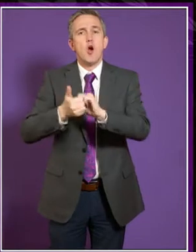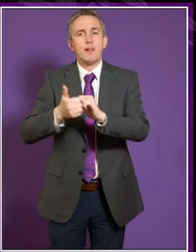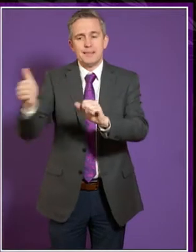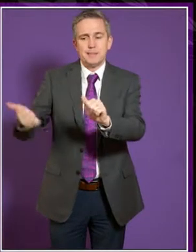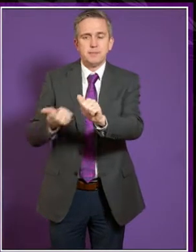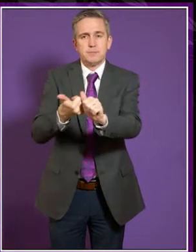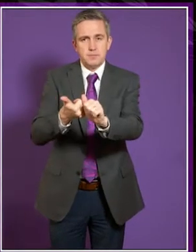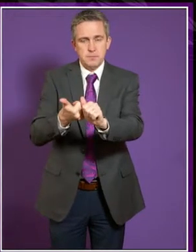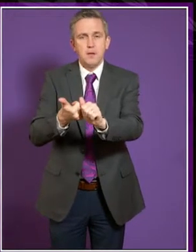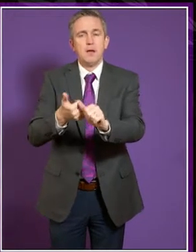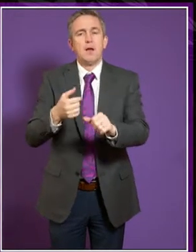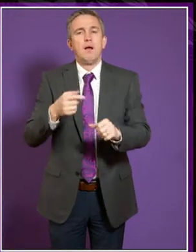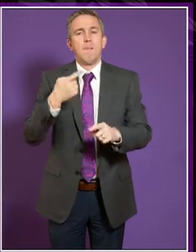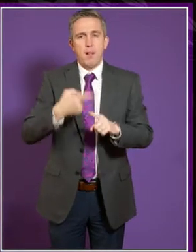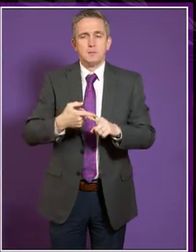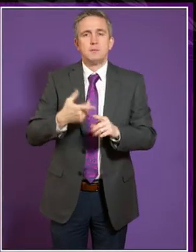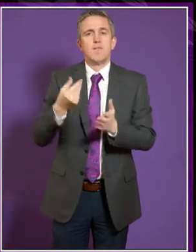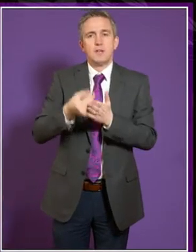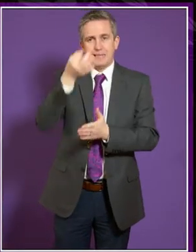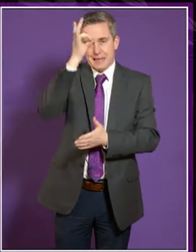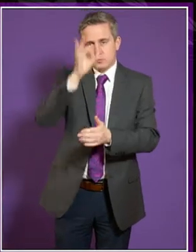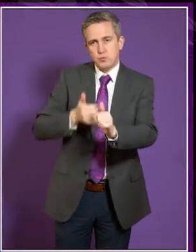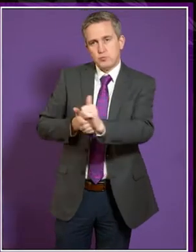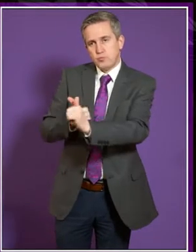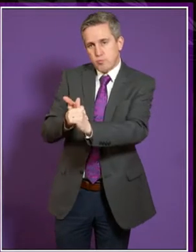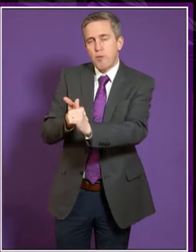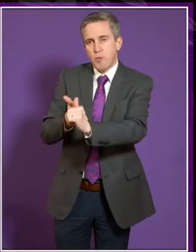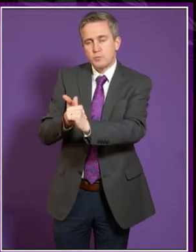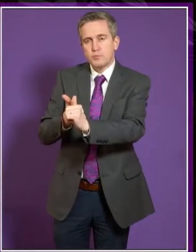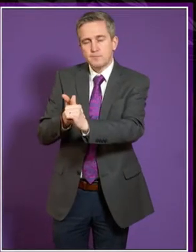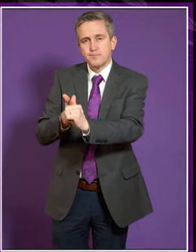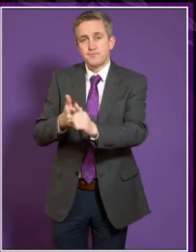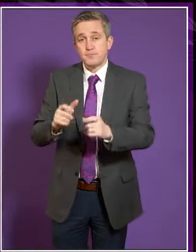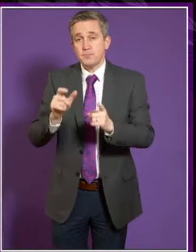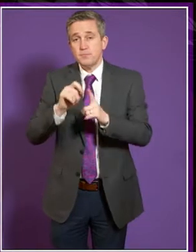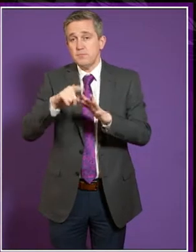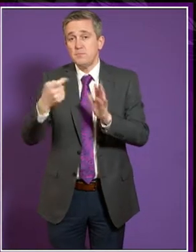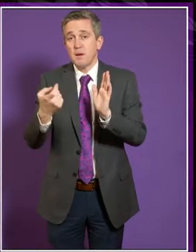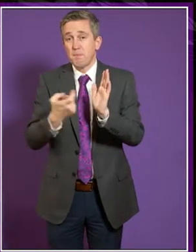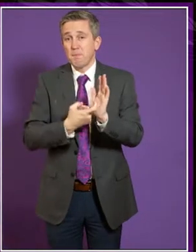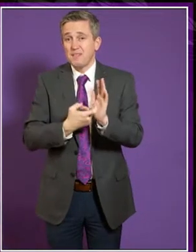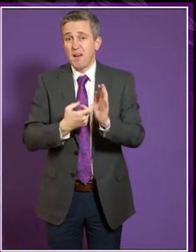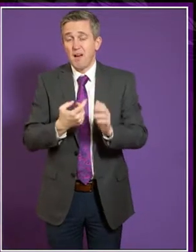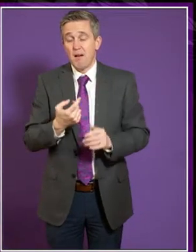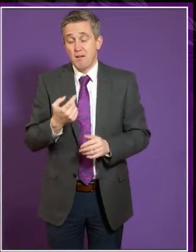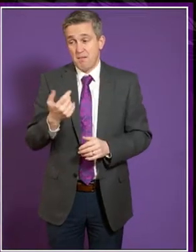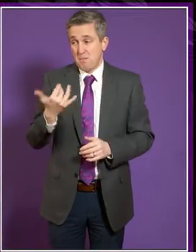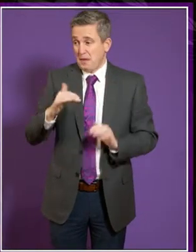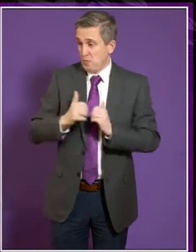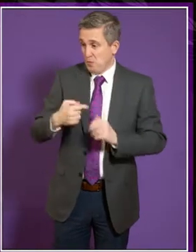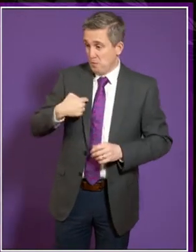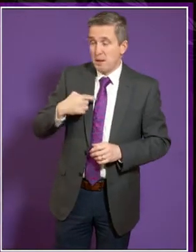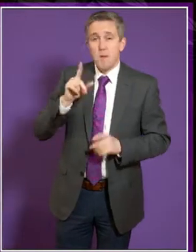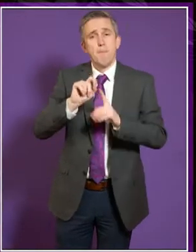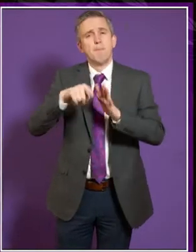having access to support from us. And I think Peter will probably say this as well. Peter